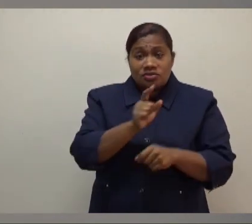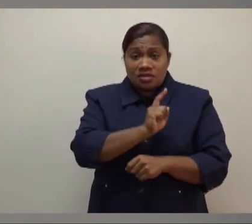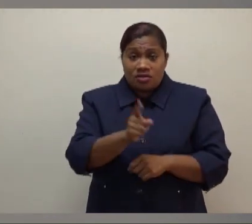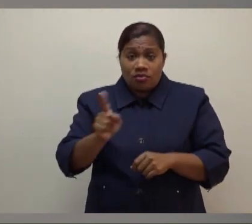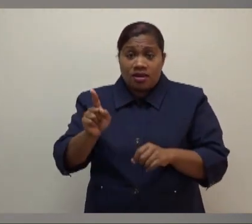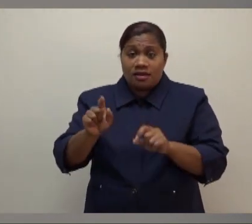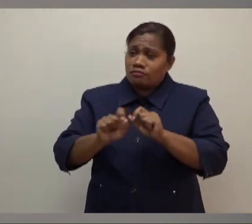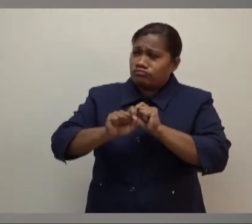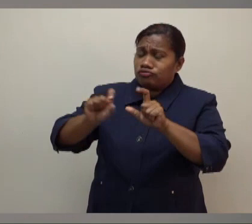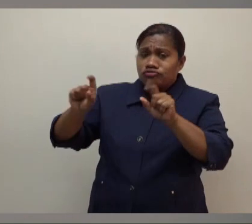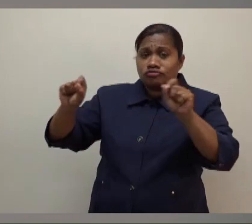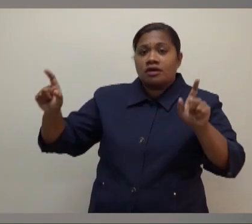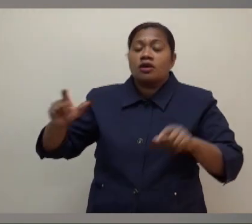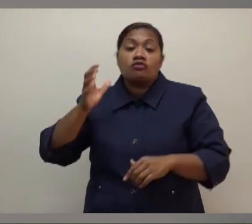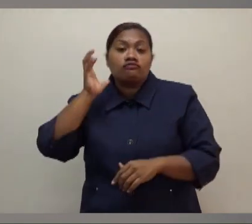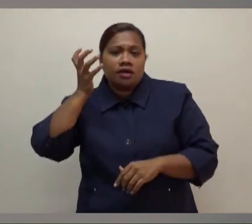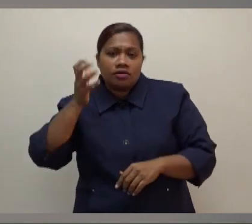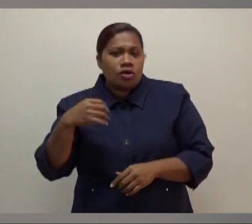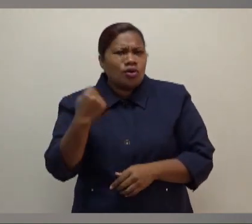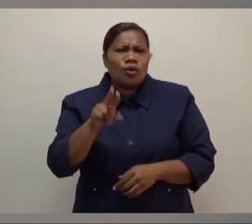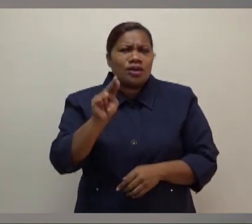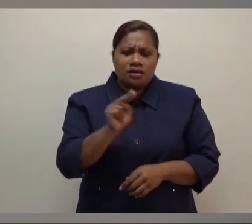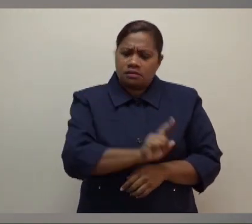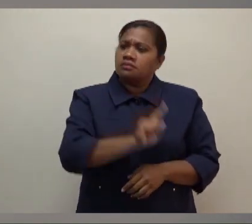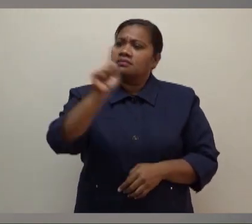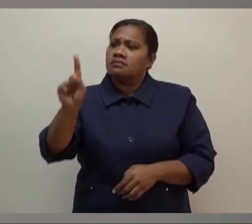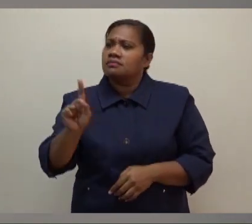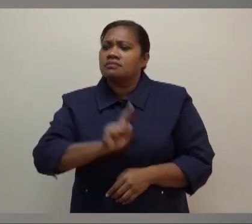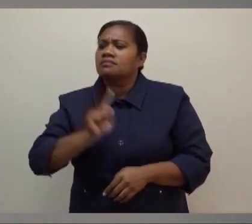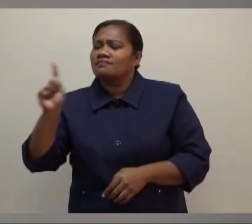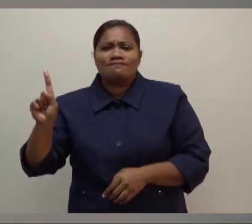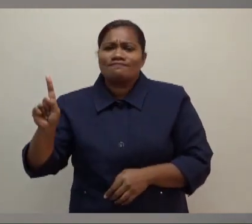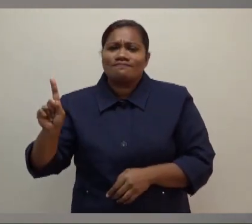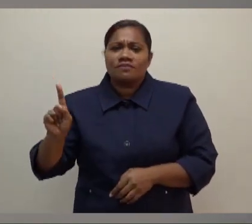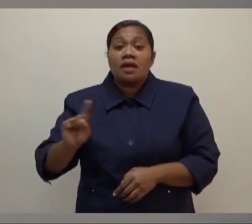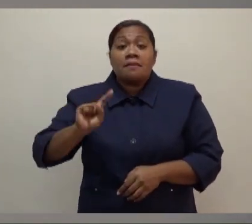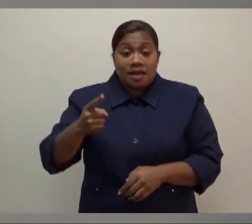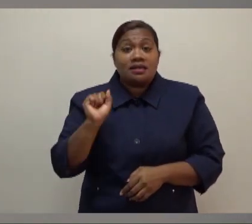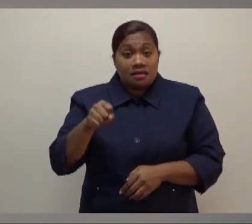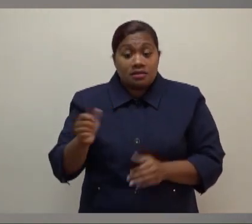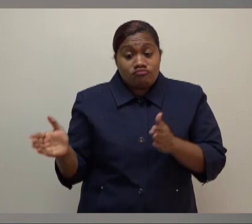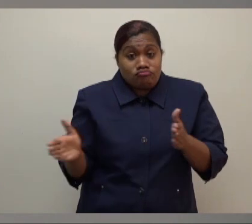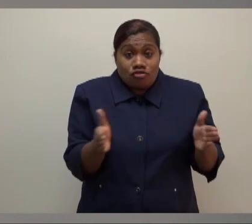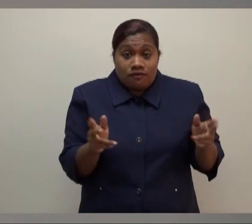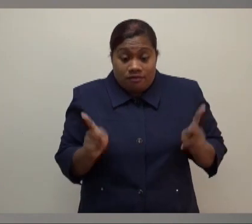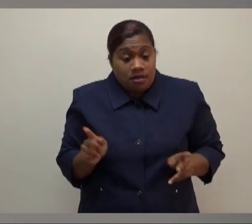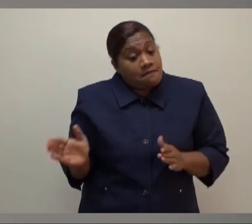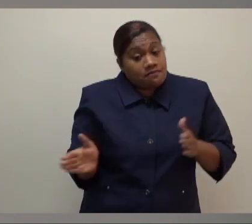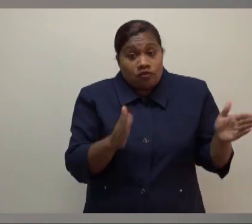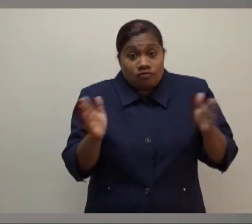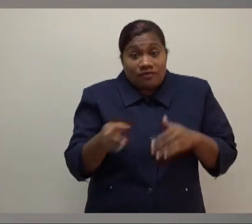radio. You don't have to go anywhere physically, but of course, you'll have to move physically if you need to go to higher ground.